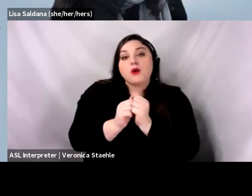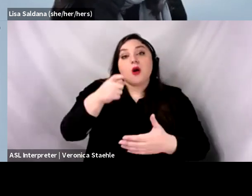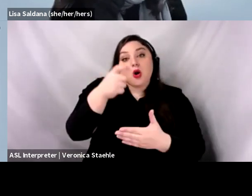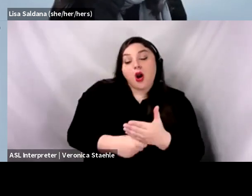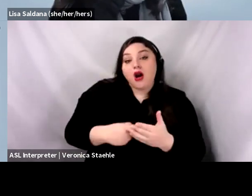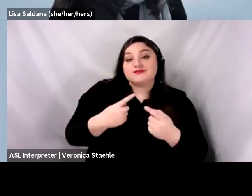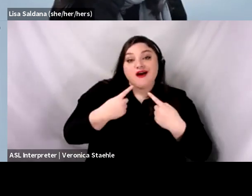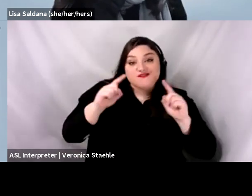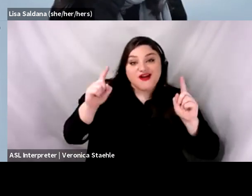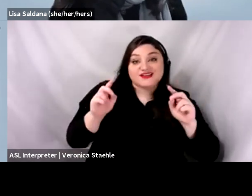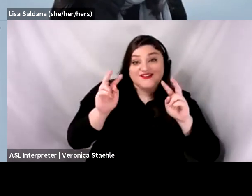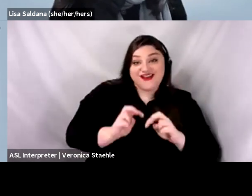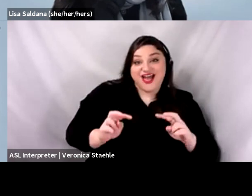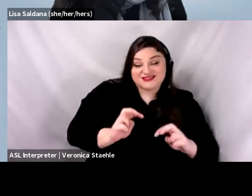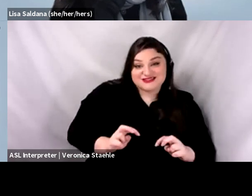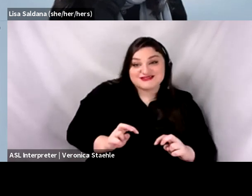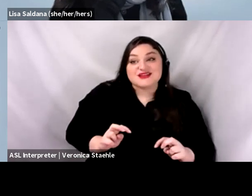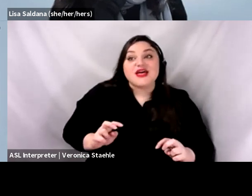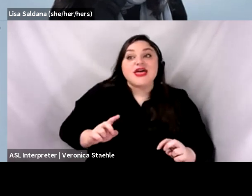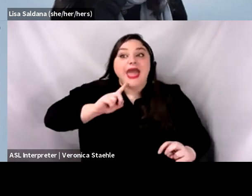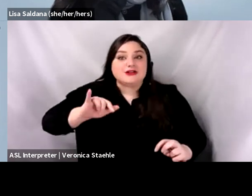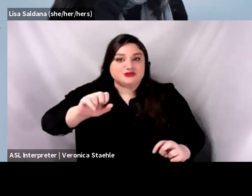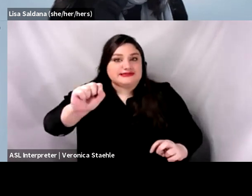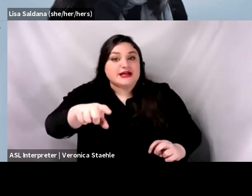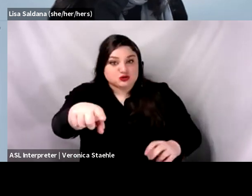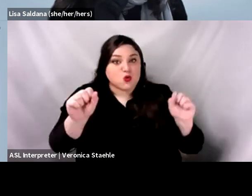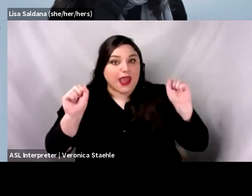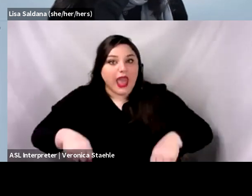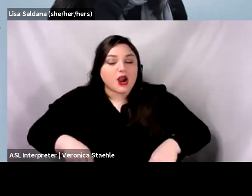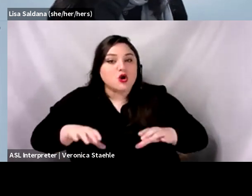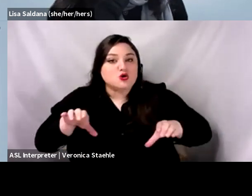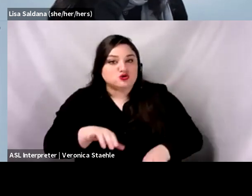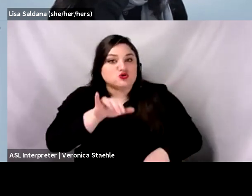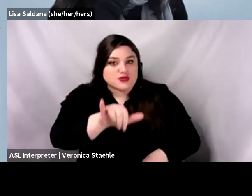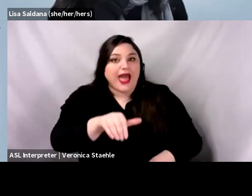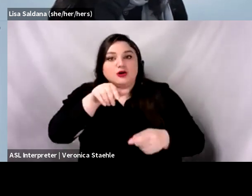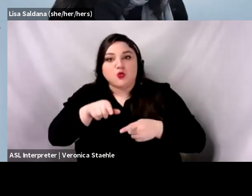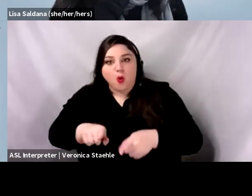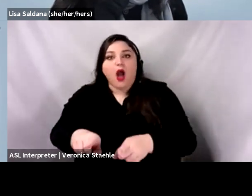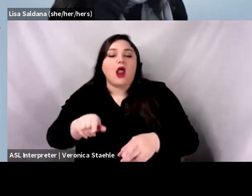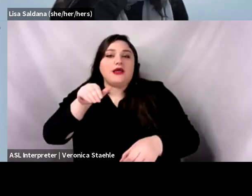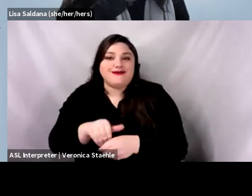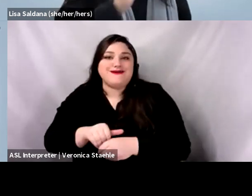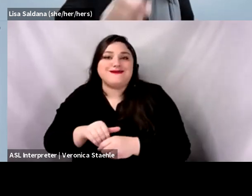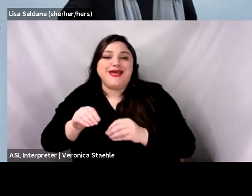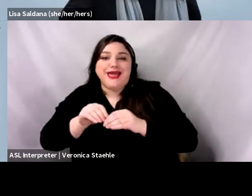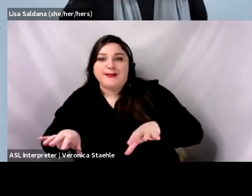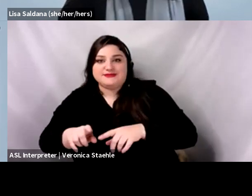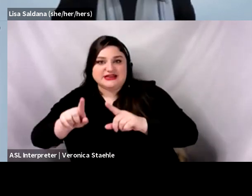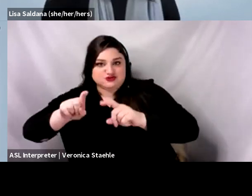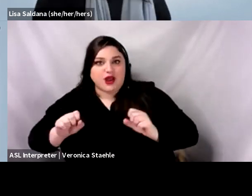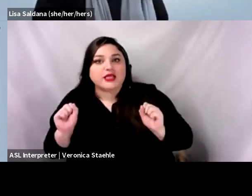I think the answer is yes, you can do cost effectiveness analysis in an implementation trial. Now, the thing, uh,